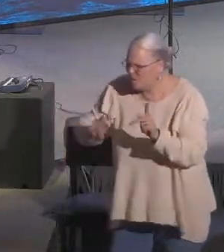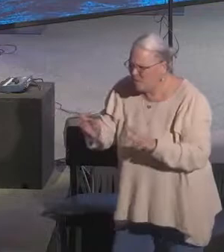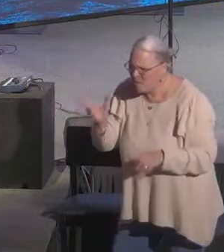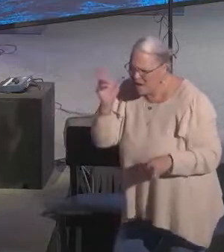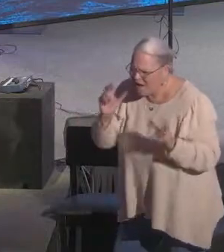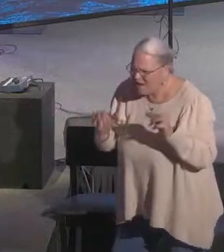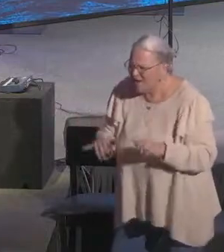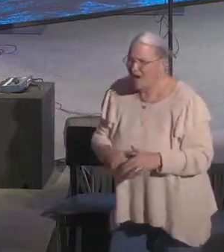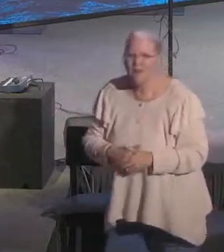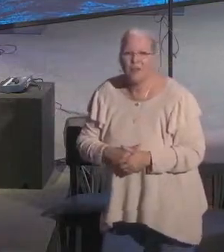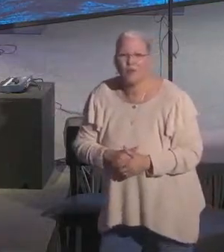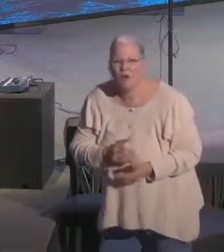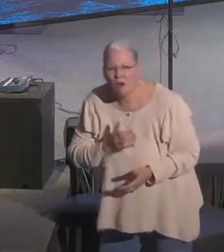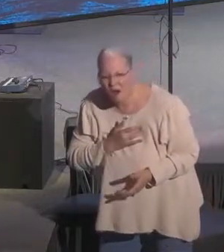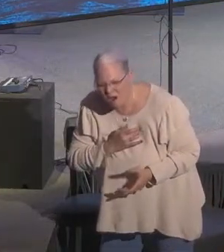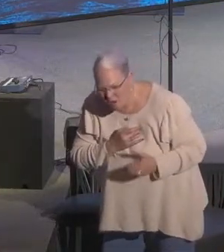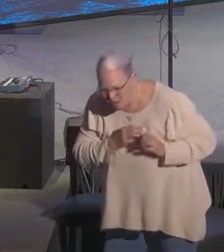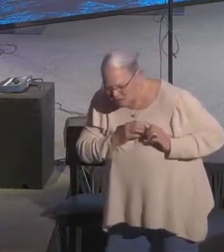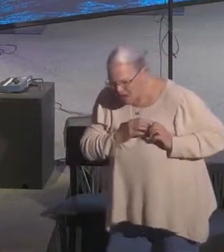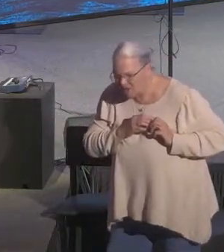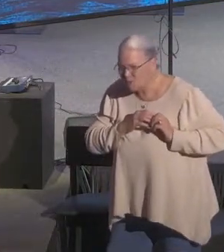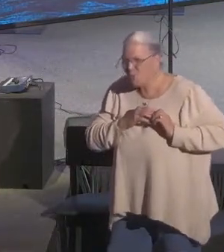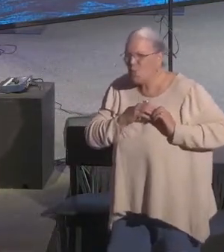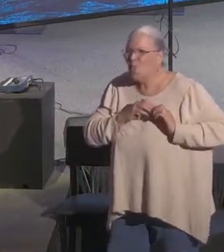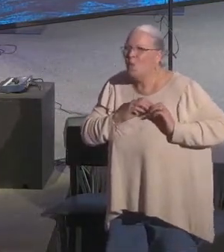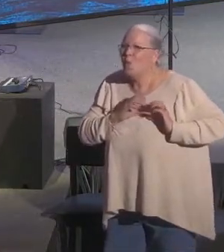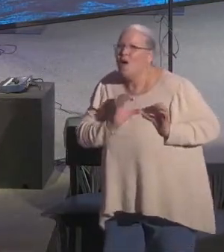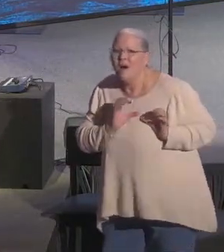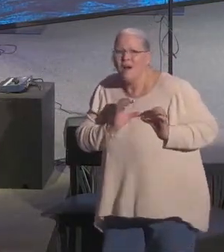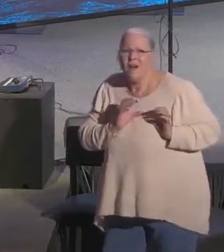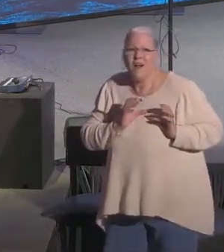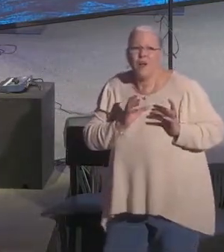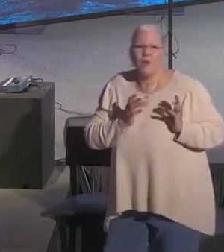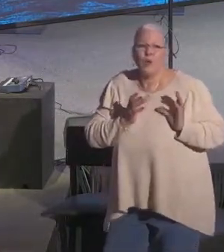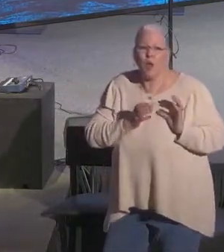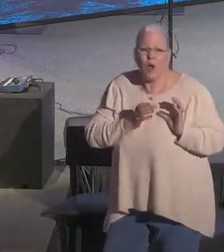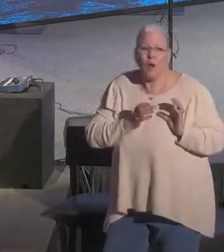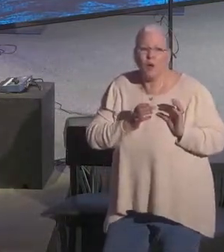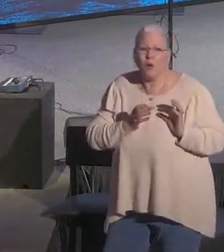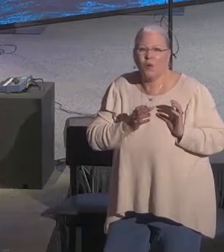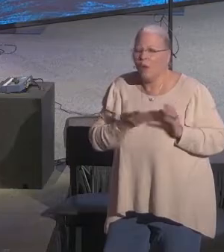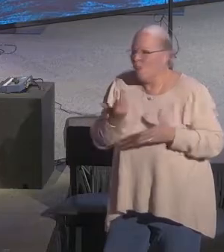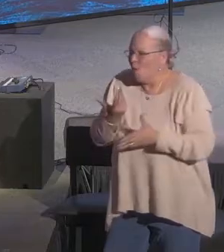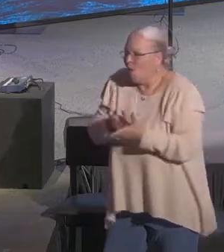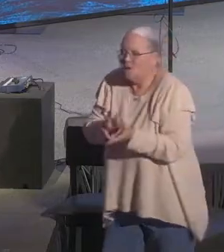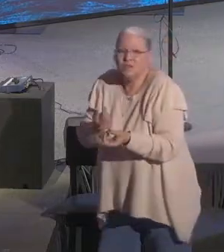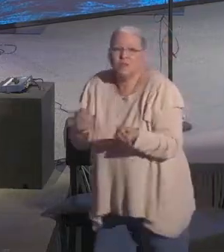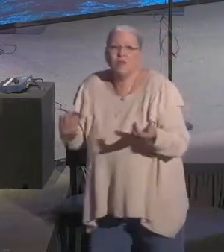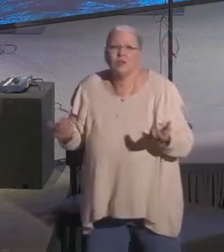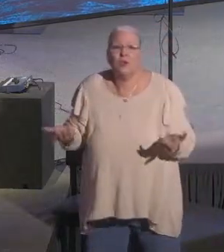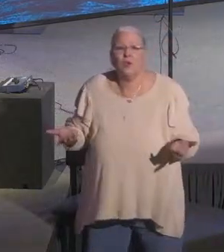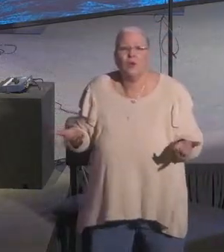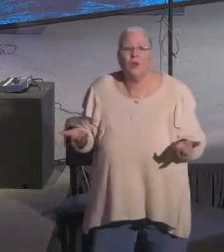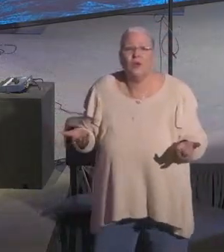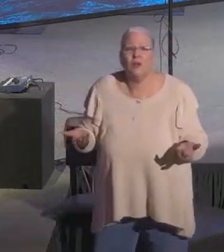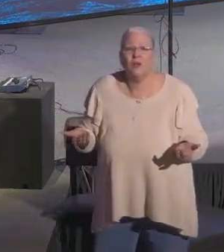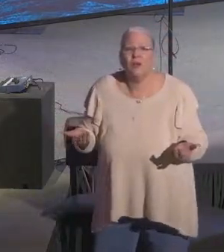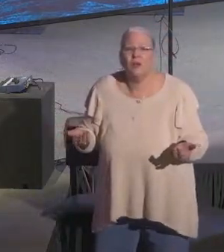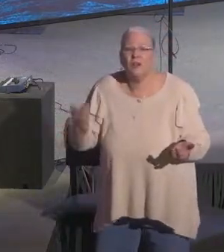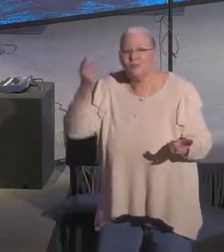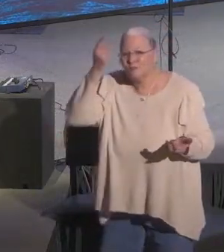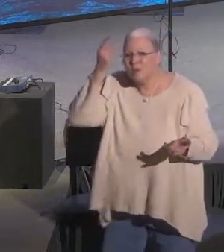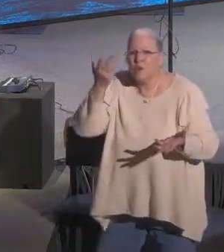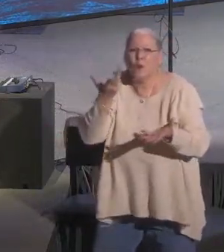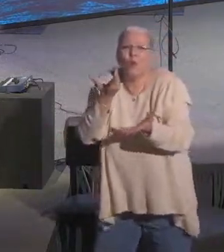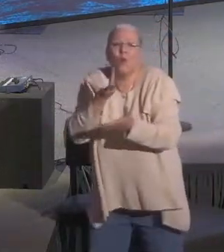the people heard this, they were cut to the heart and said to Peter and the other apostles, brothers, what shall we do? This idea